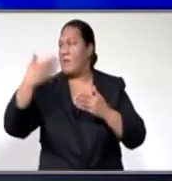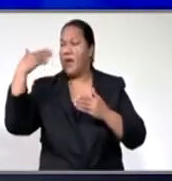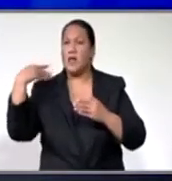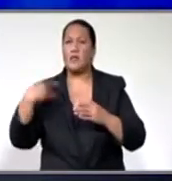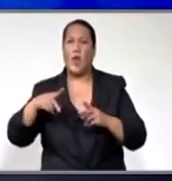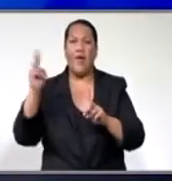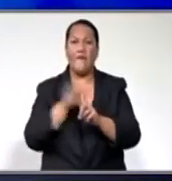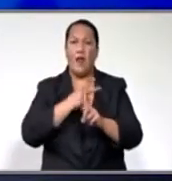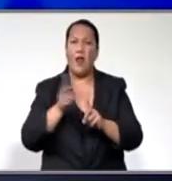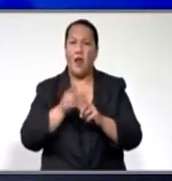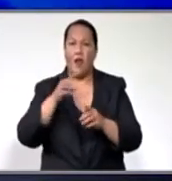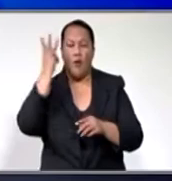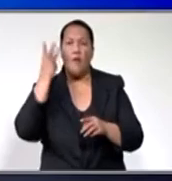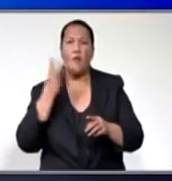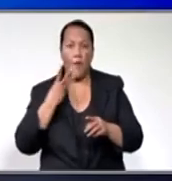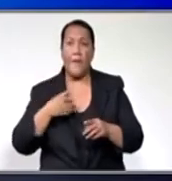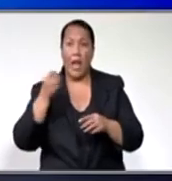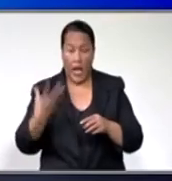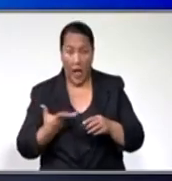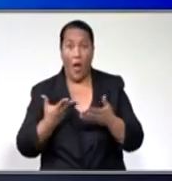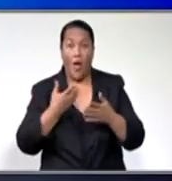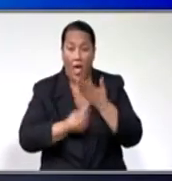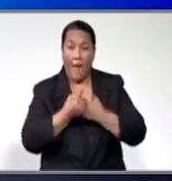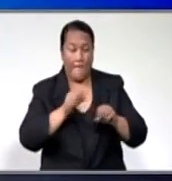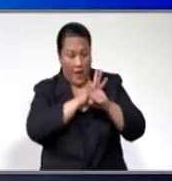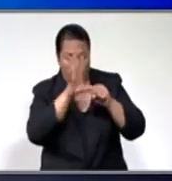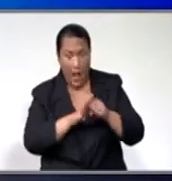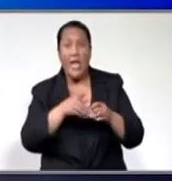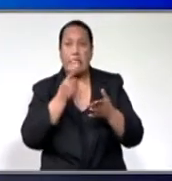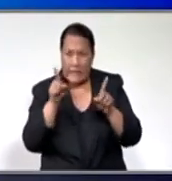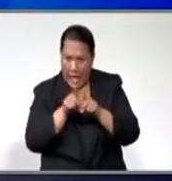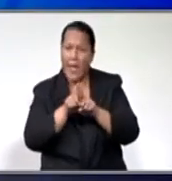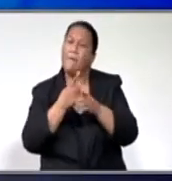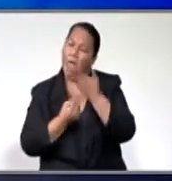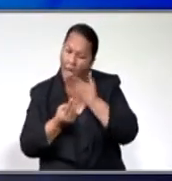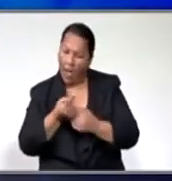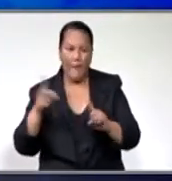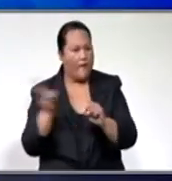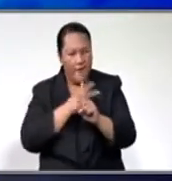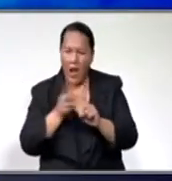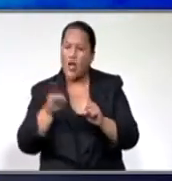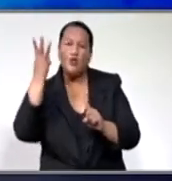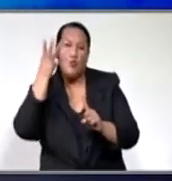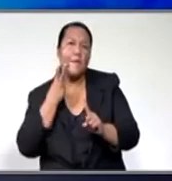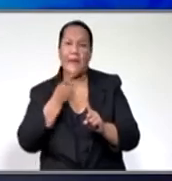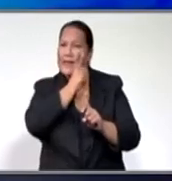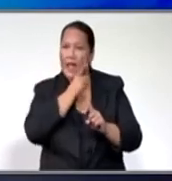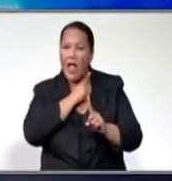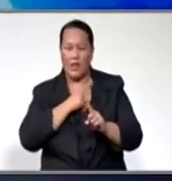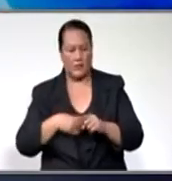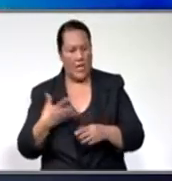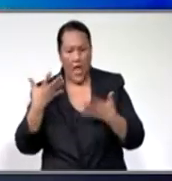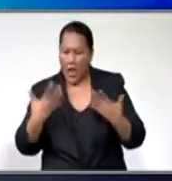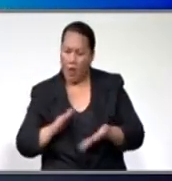Since the outbreak of COVID-19, all types of violence against women and girls, particularly domestic violence, have intensified.